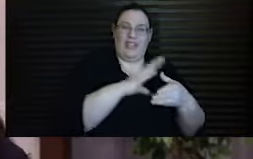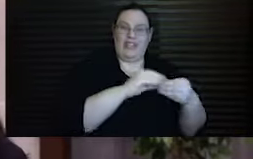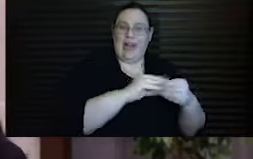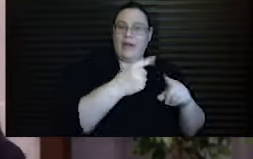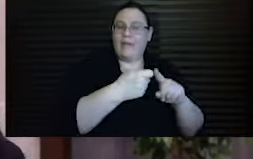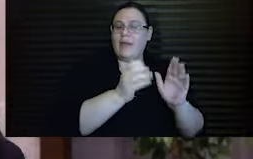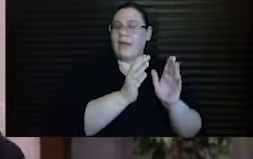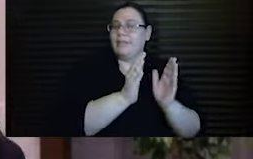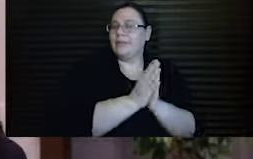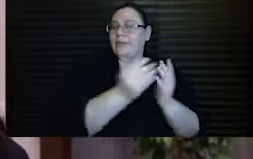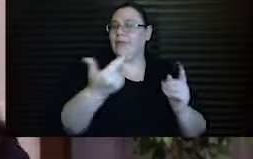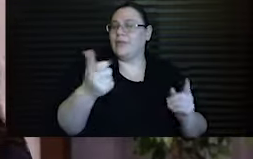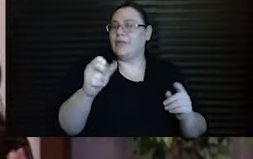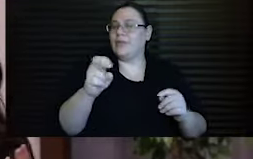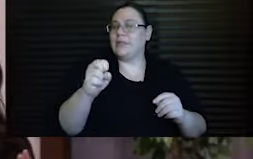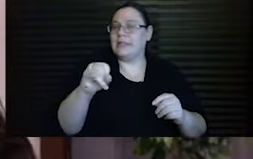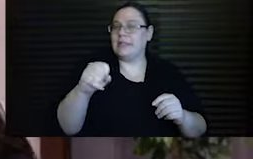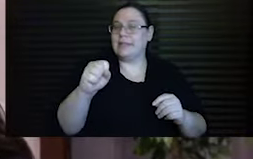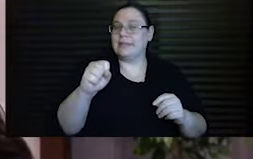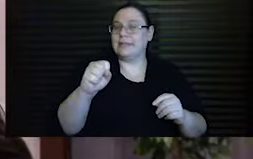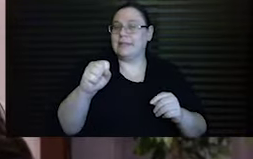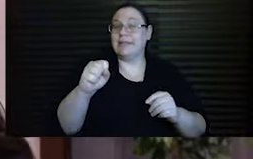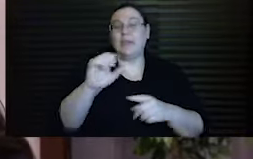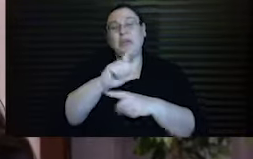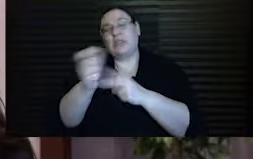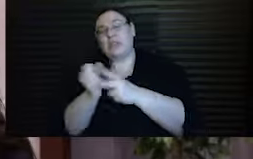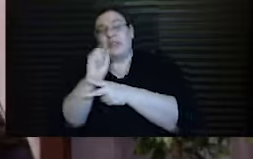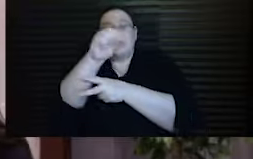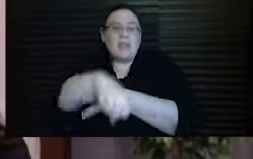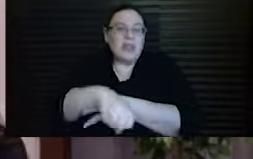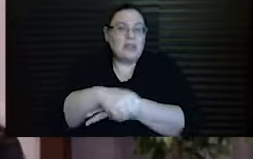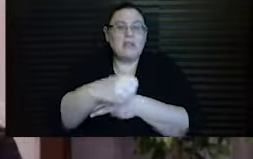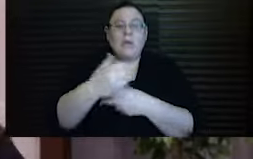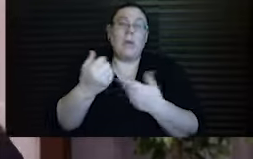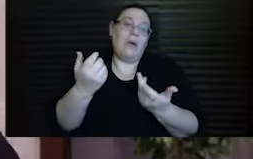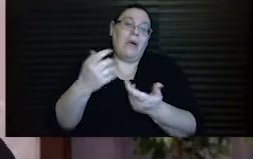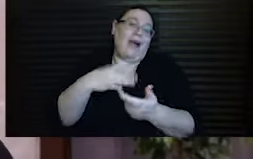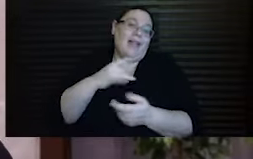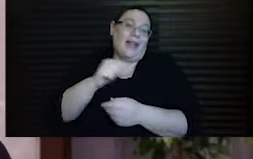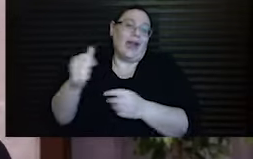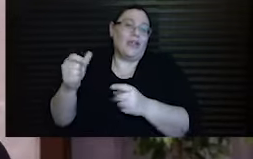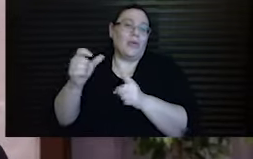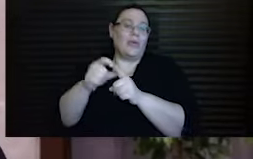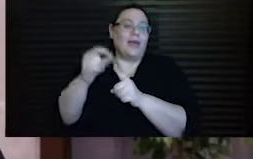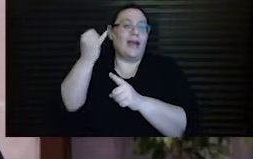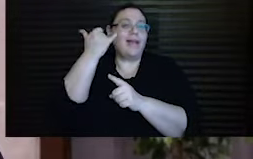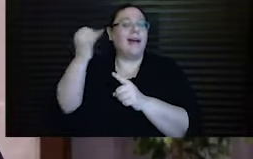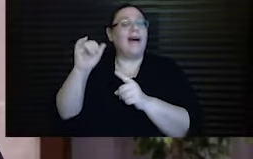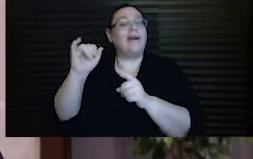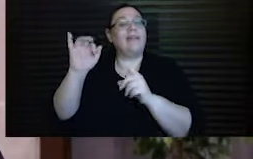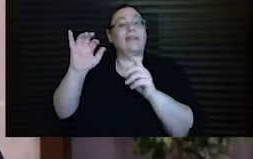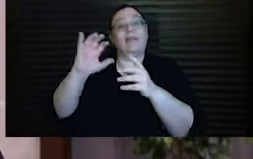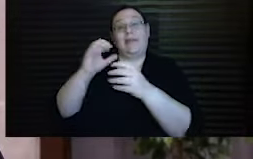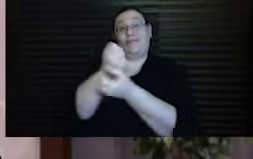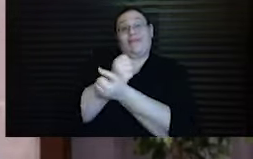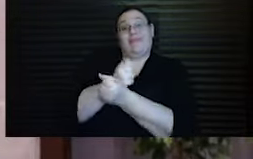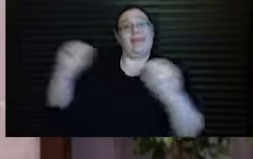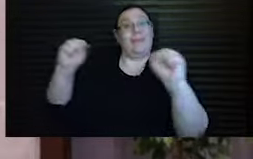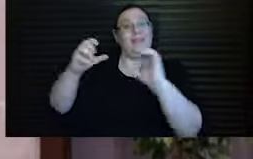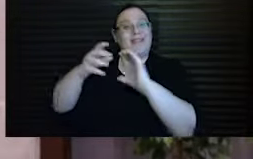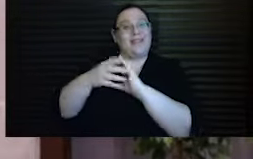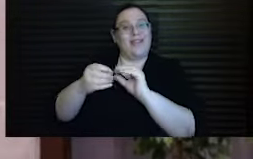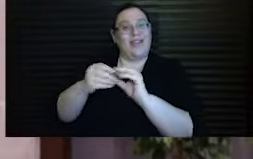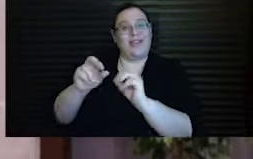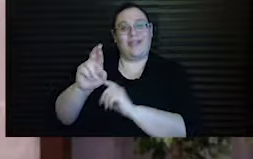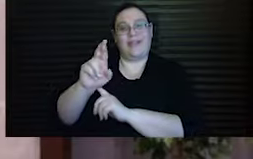of Genesis. Call it a subversive sequel, or I like the language of redemption narrative. And my